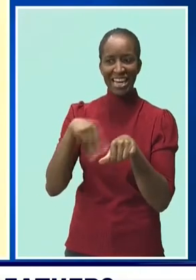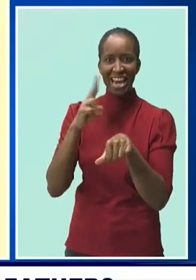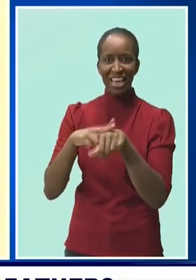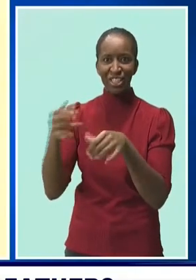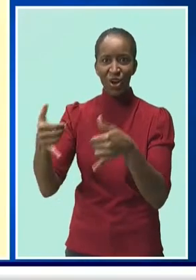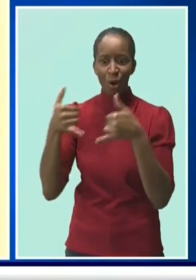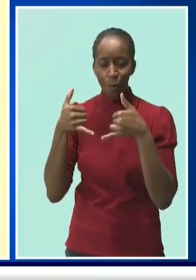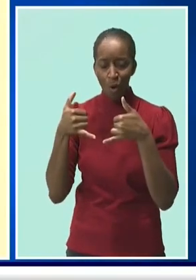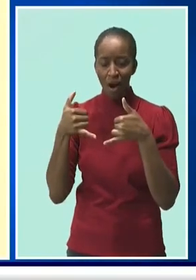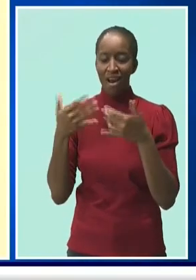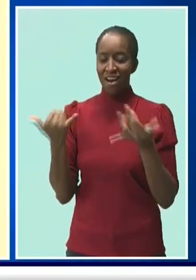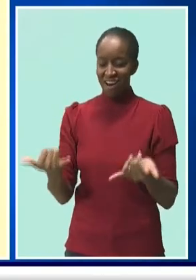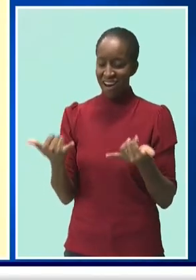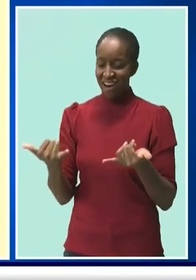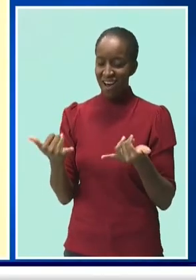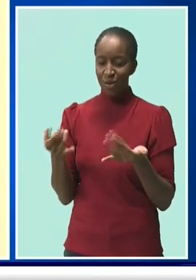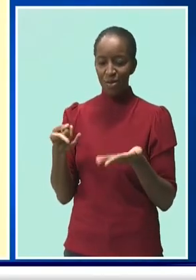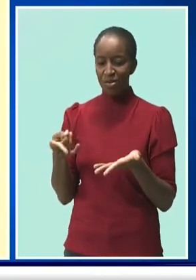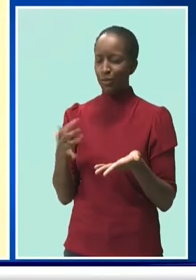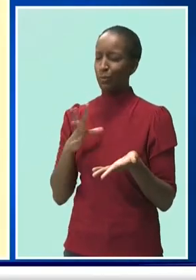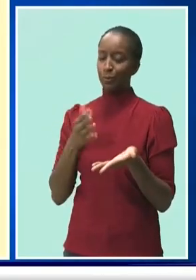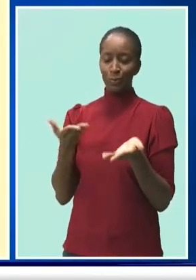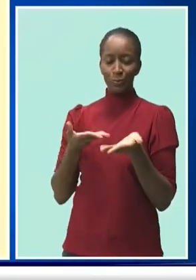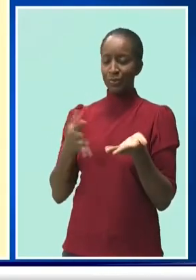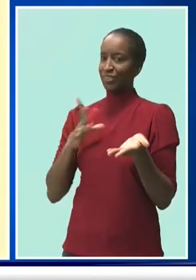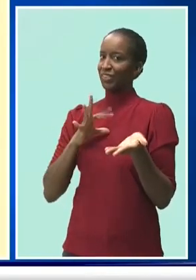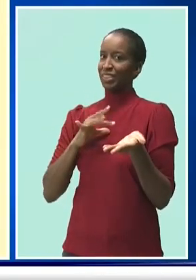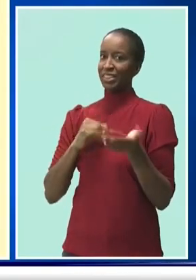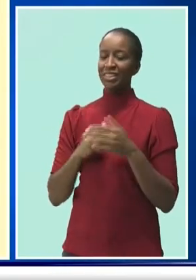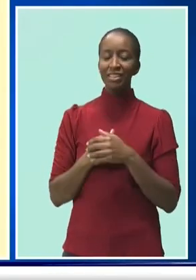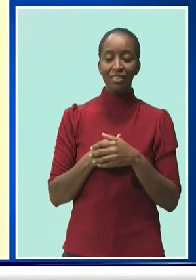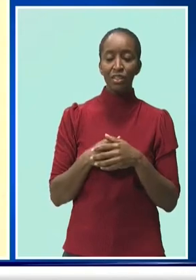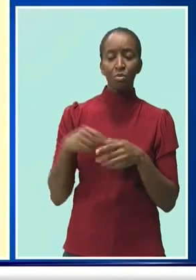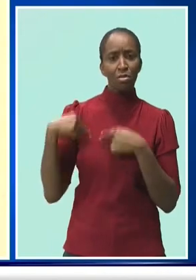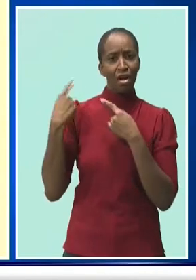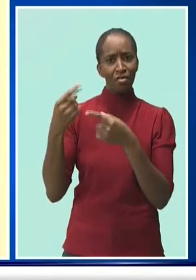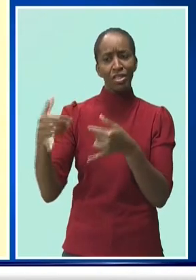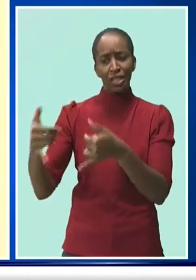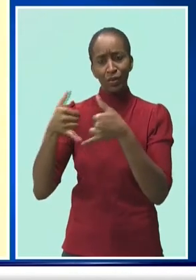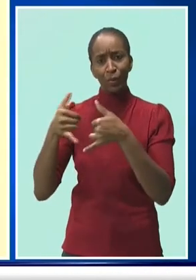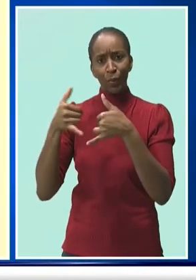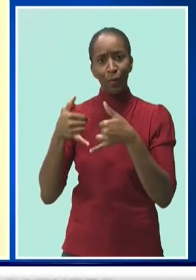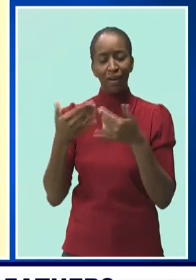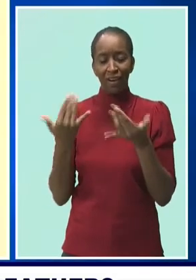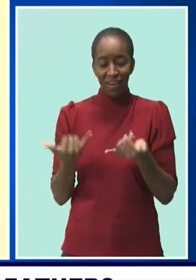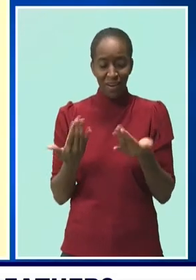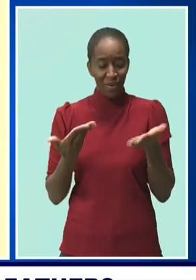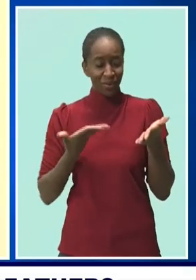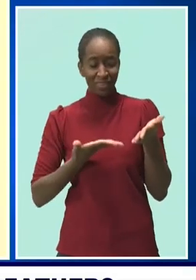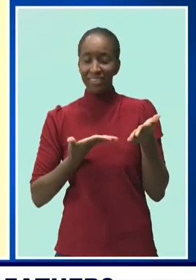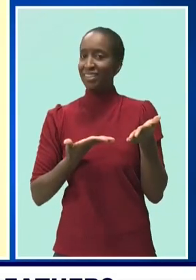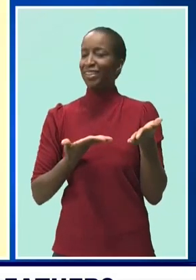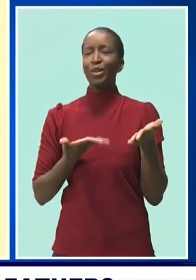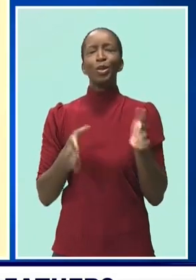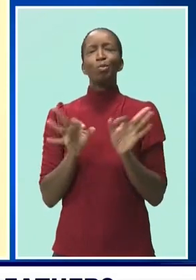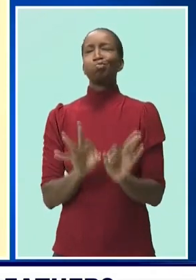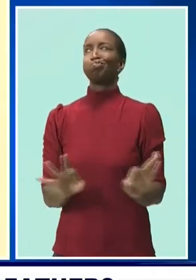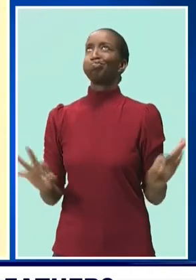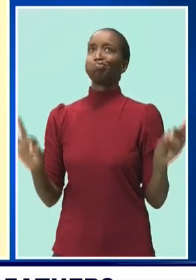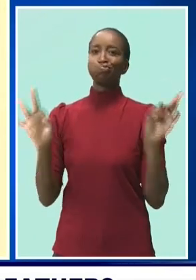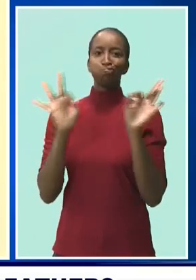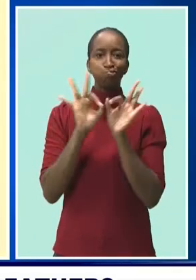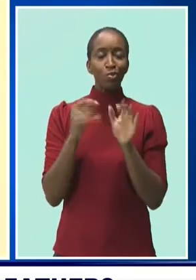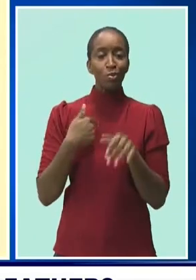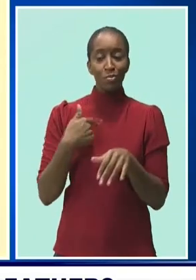the most important award I've ever received. Why? Because being a father is the most important job I've ever had and one that I cherish.